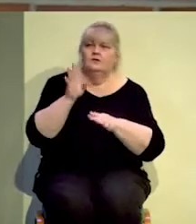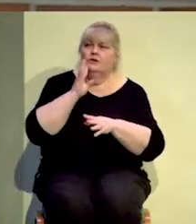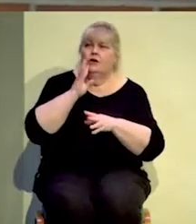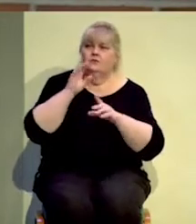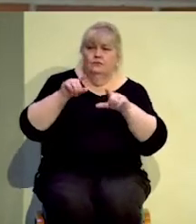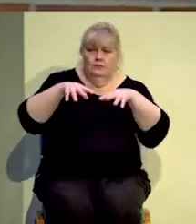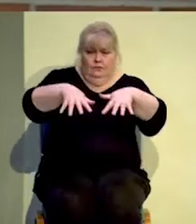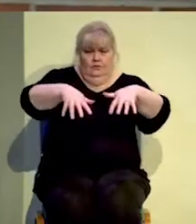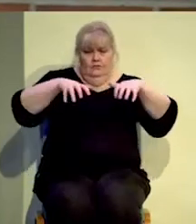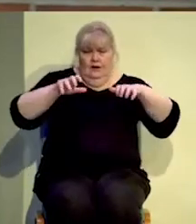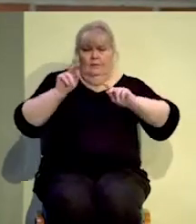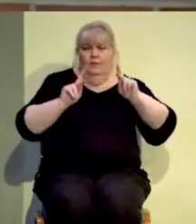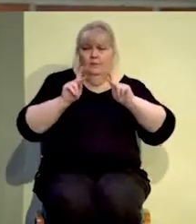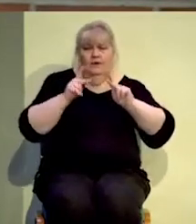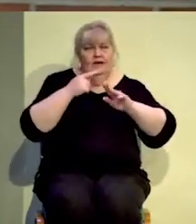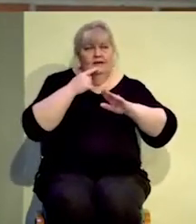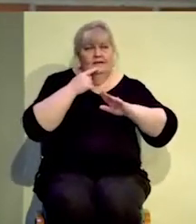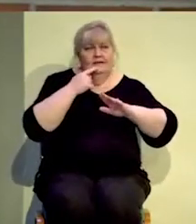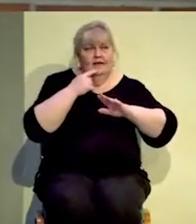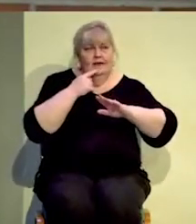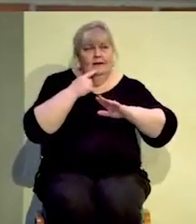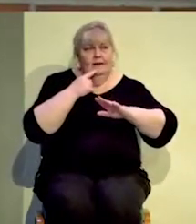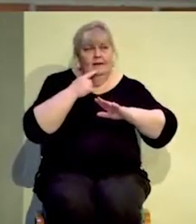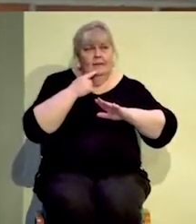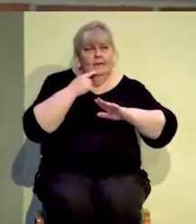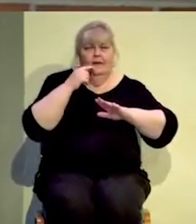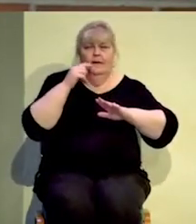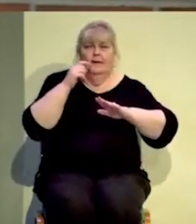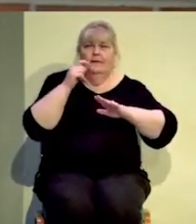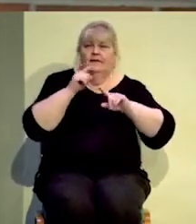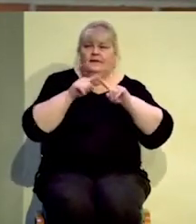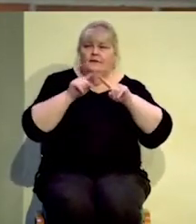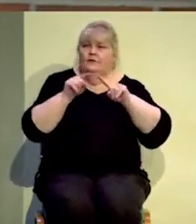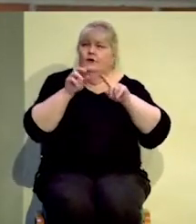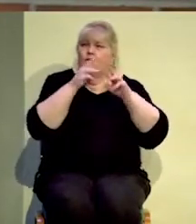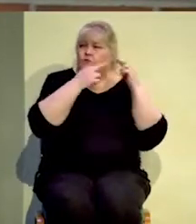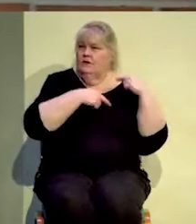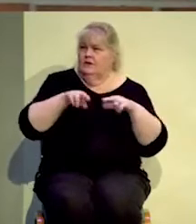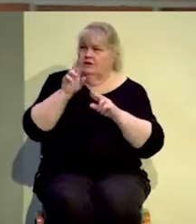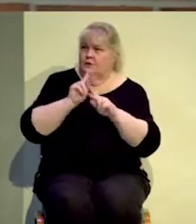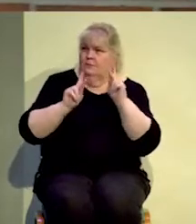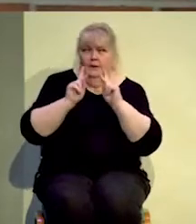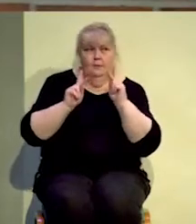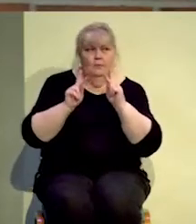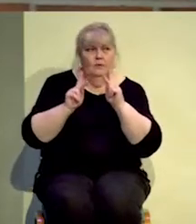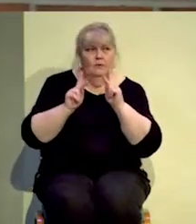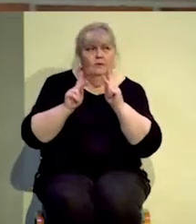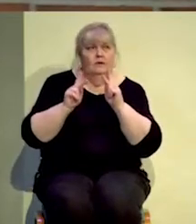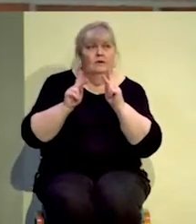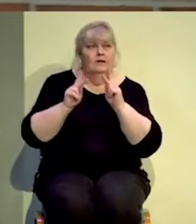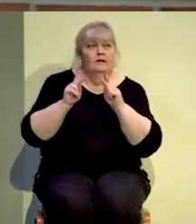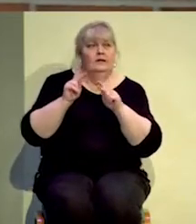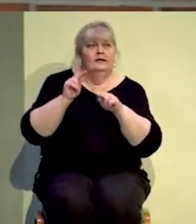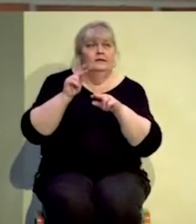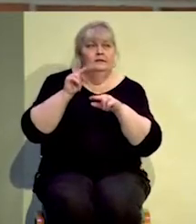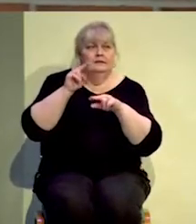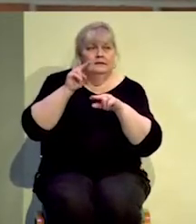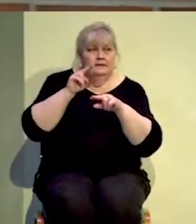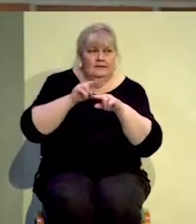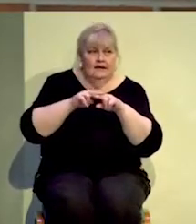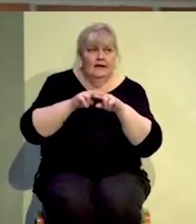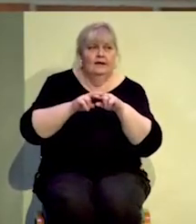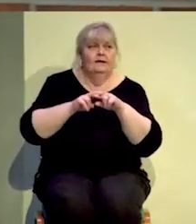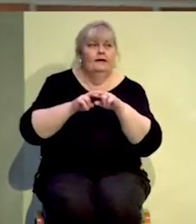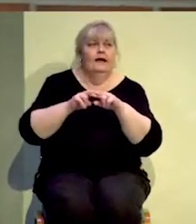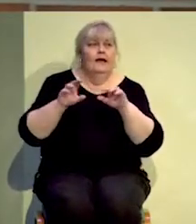crowds and to his disciples that the scribes and the Pharisees sit on Moses' seat, meaning they're in leadership. So do and observe